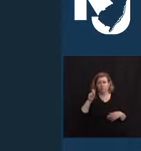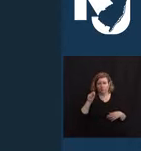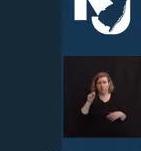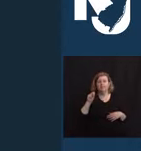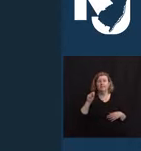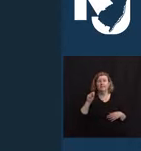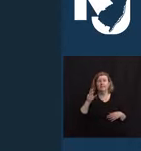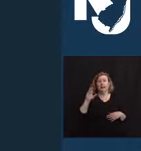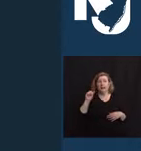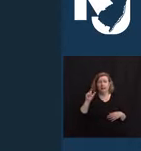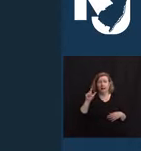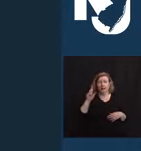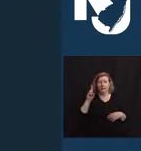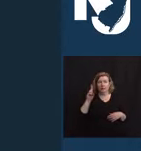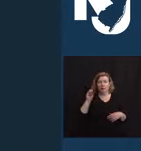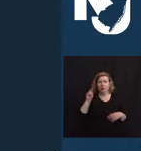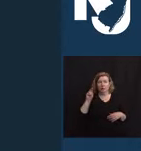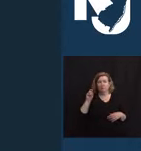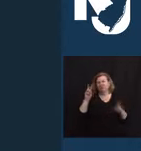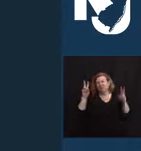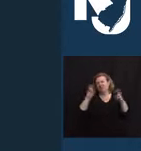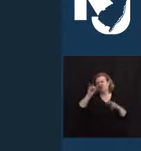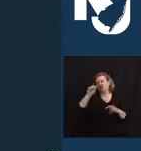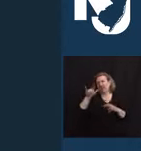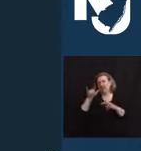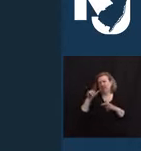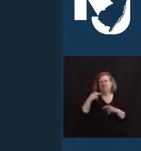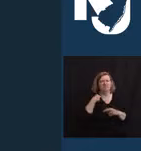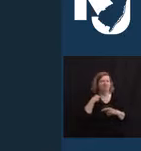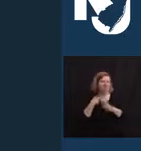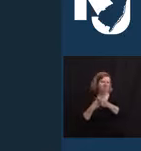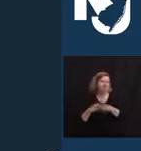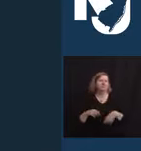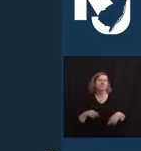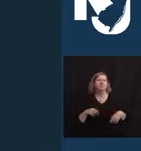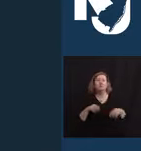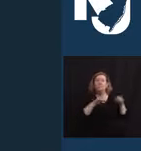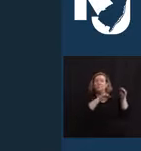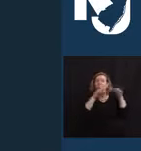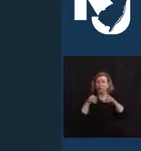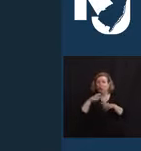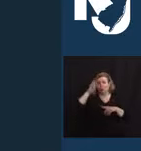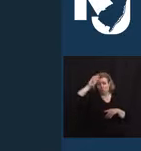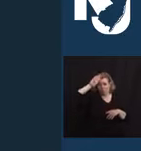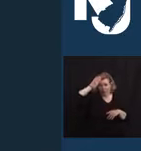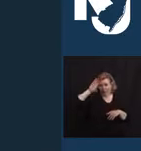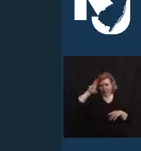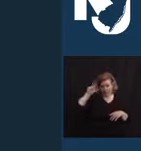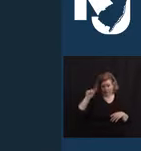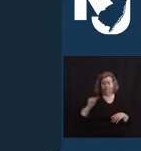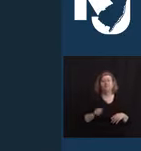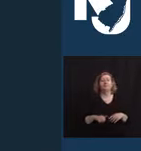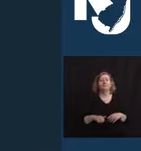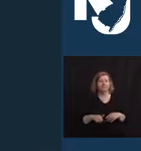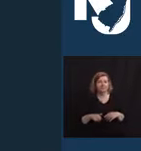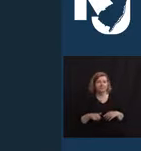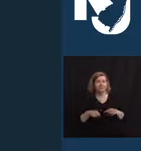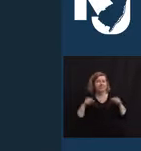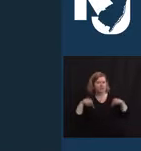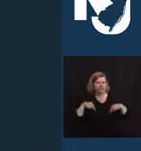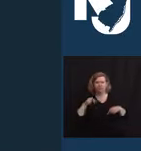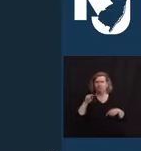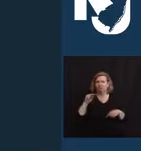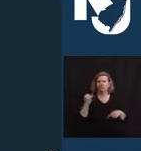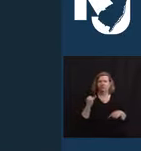many. He is a Cuban immigrant who is called New Jersey, and specifically Perth Amboy, home for the past 40 years. Jesus